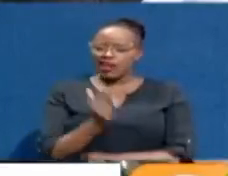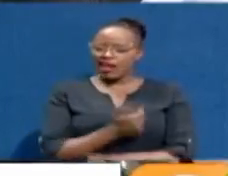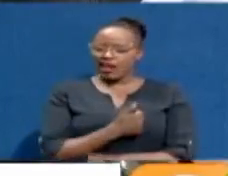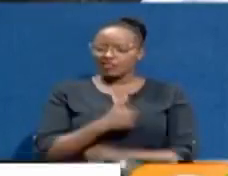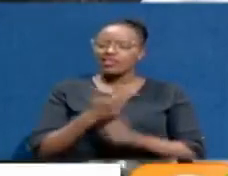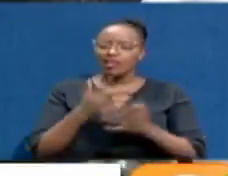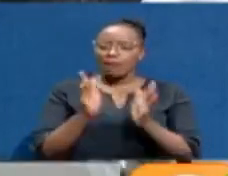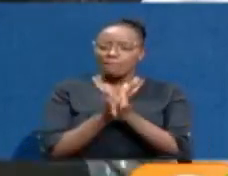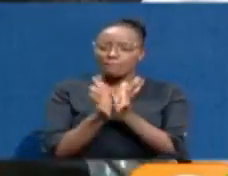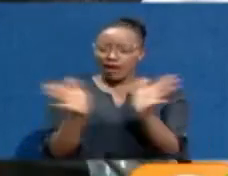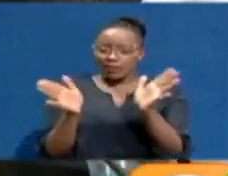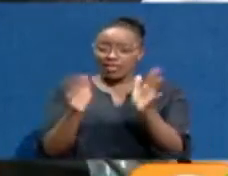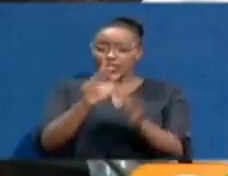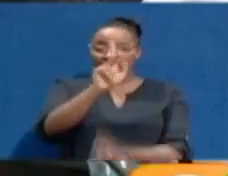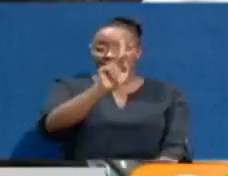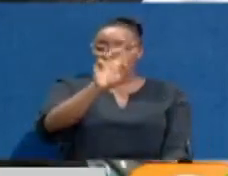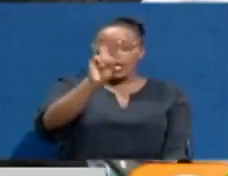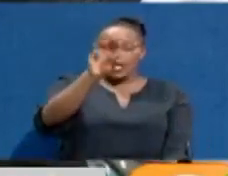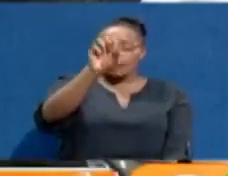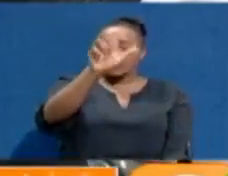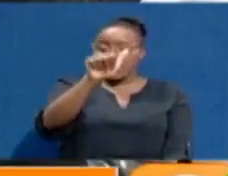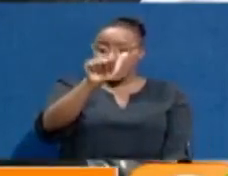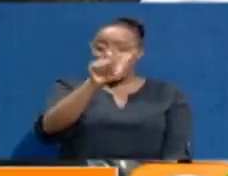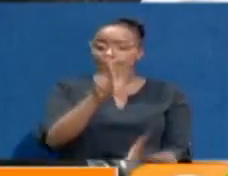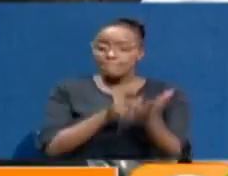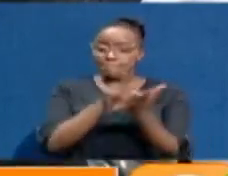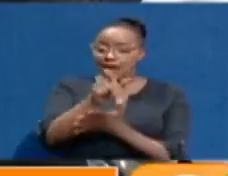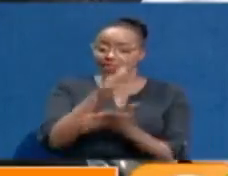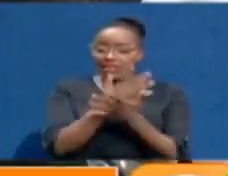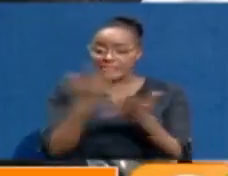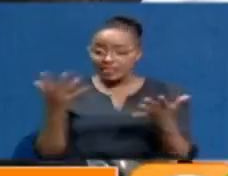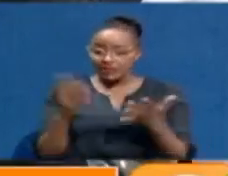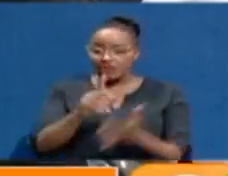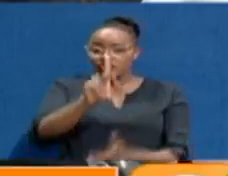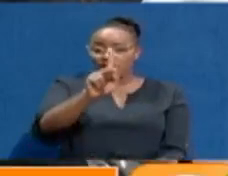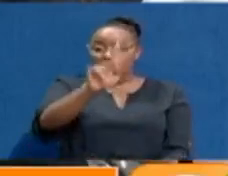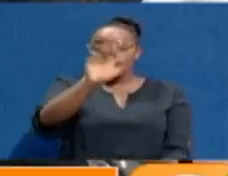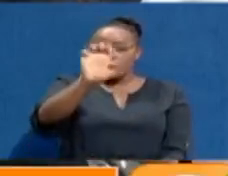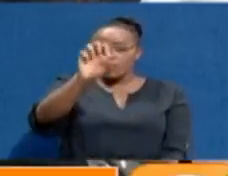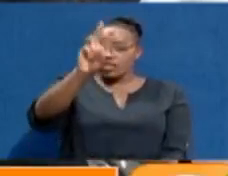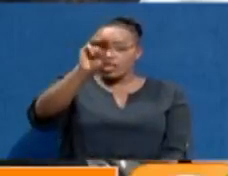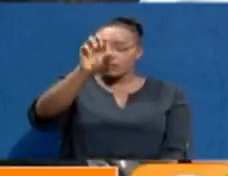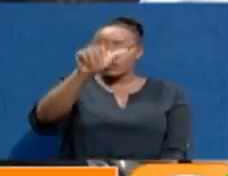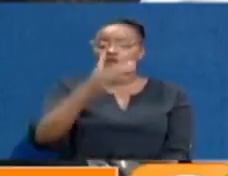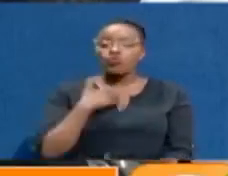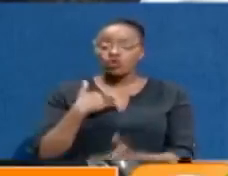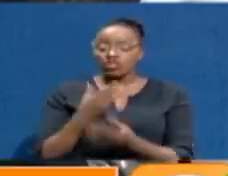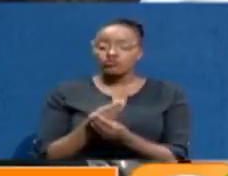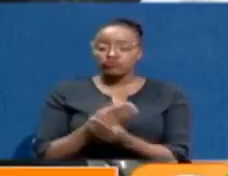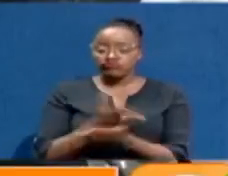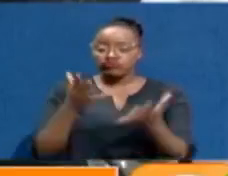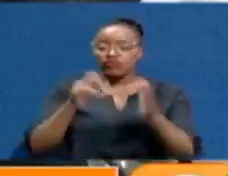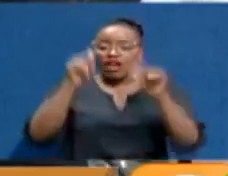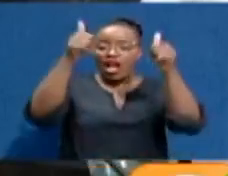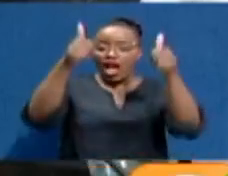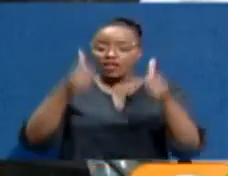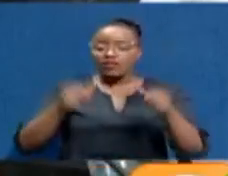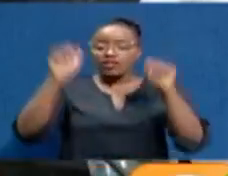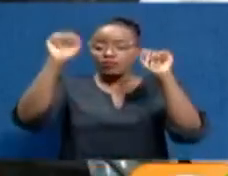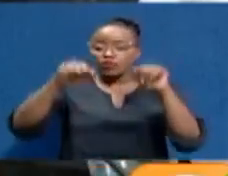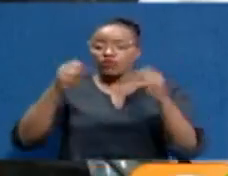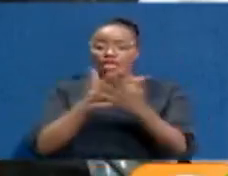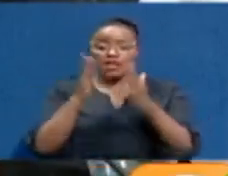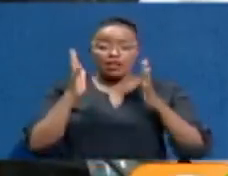on public domain that Kemsah is buying these items, Kemsah ideally if they wanted it to be on public domain, they'll advertise, please